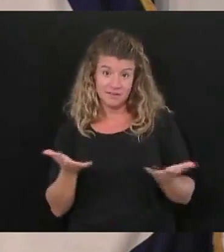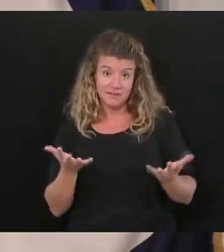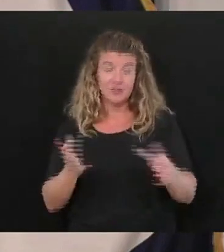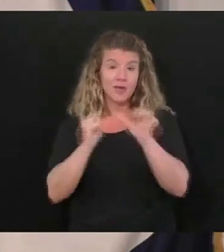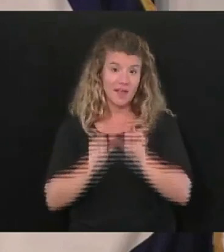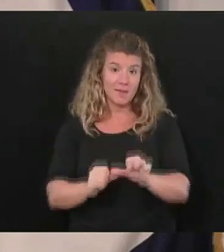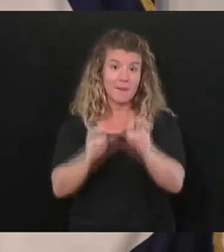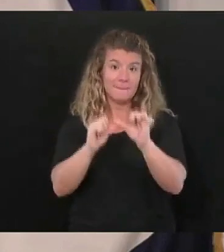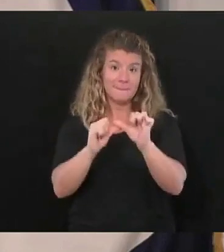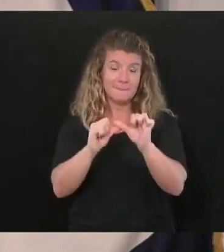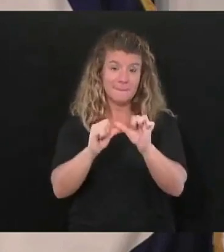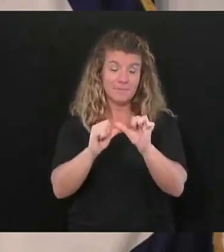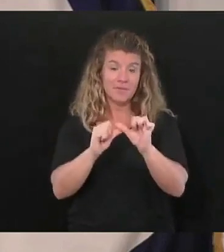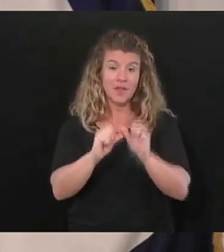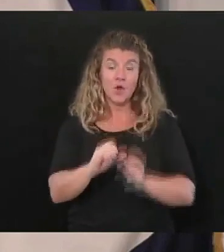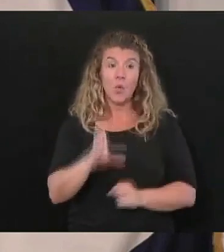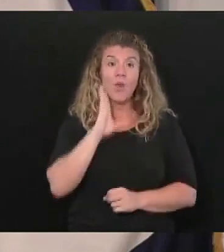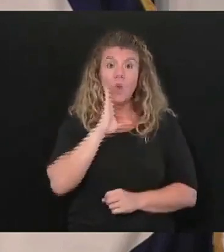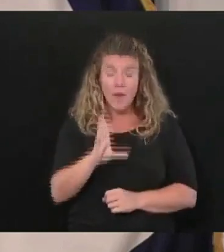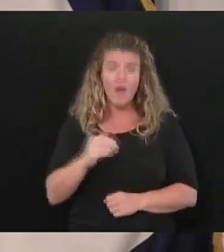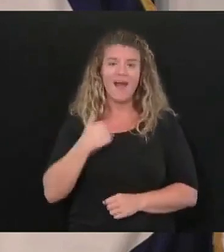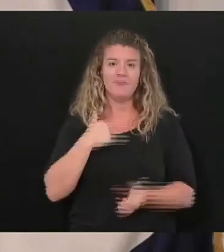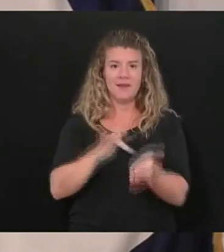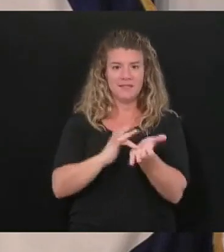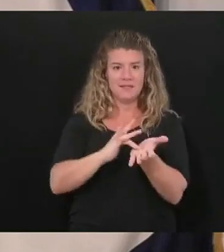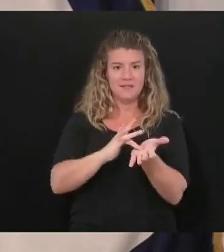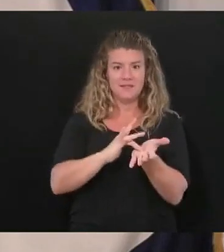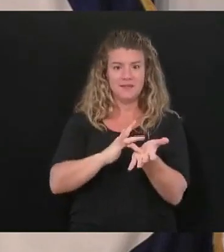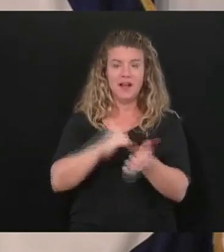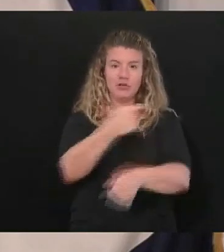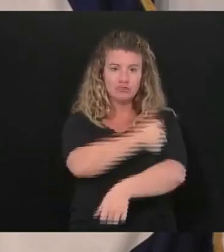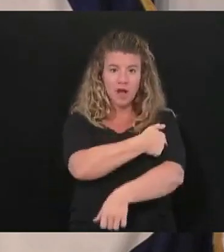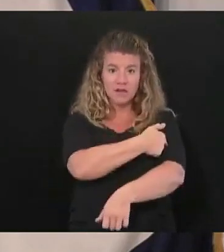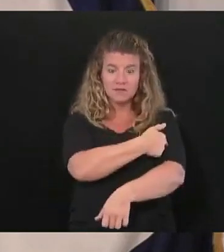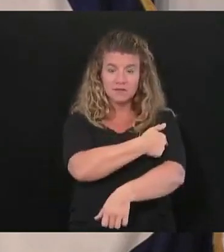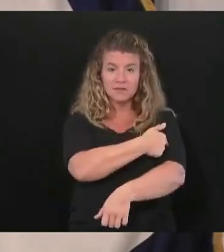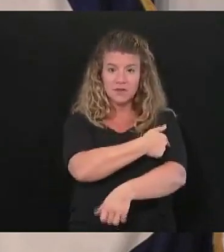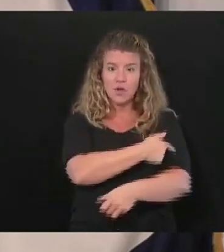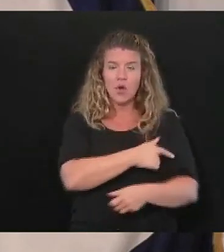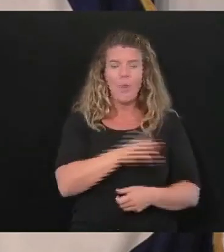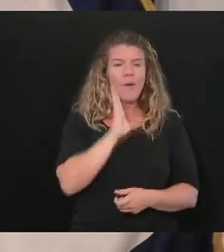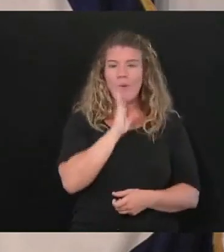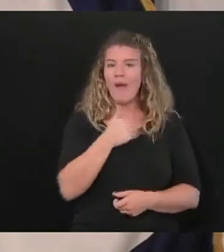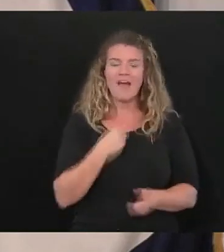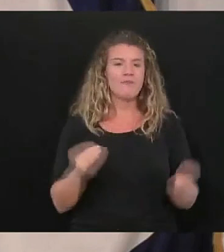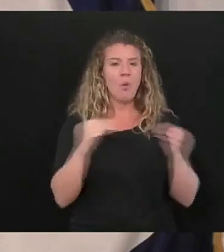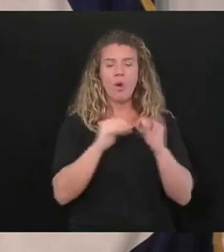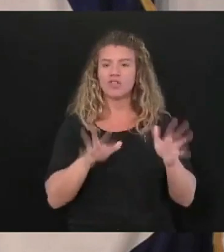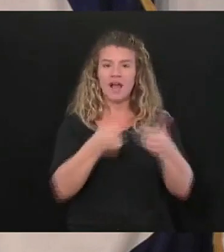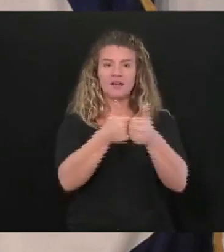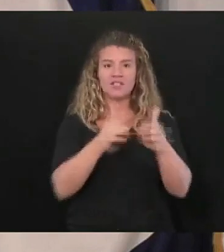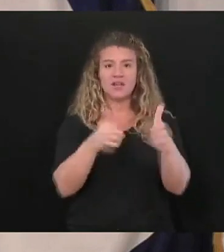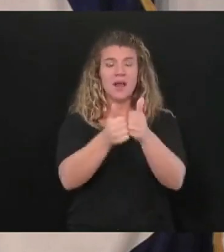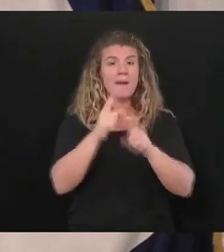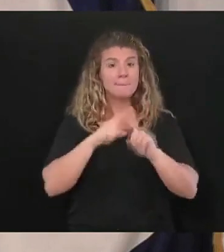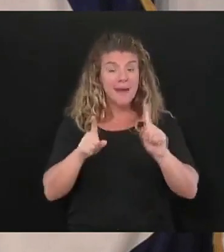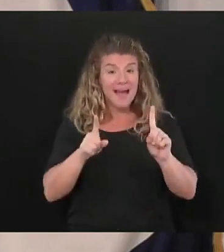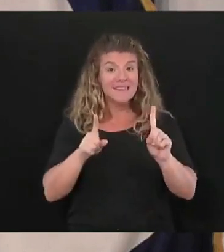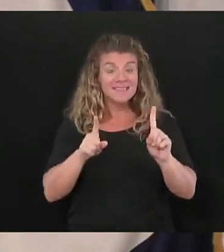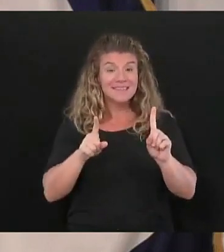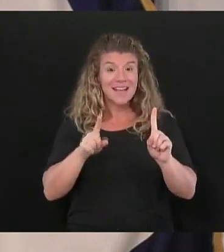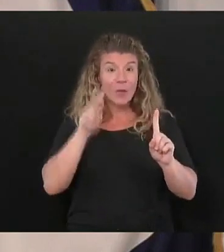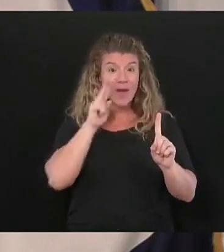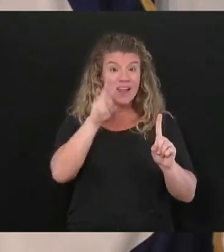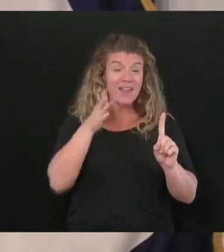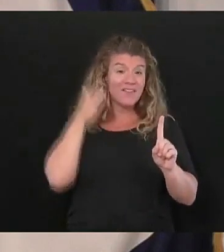Virginia there will be a vaccine there will be other challenges as we go forward but there will be a vaccine in regard to